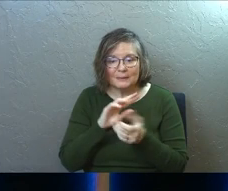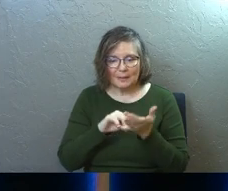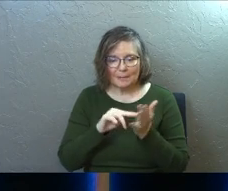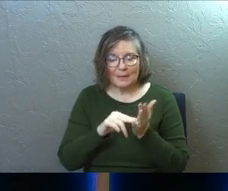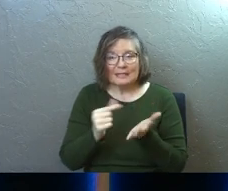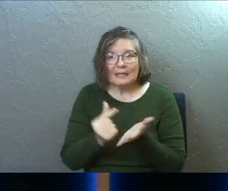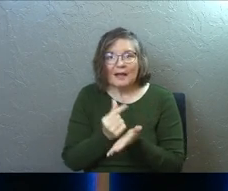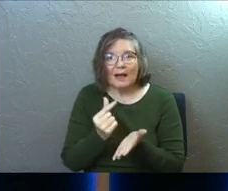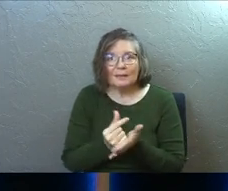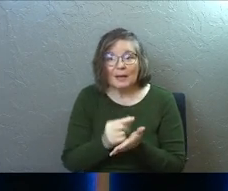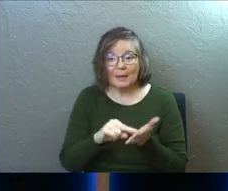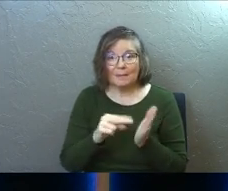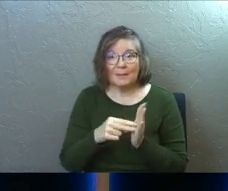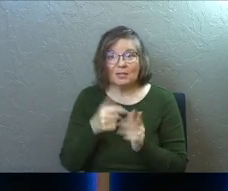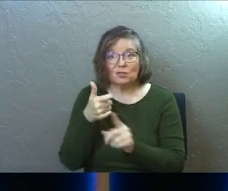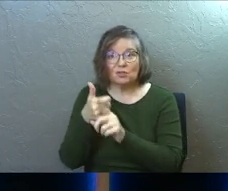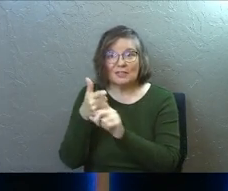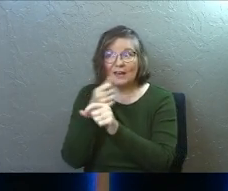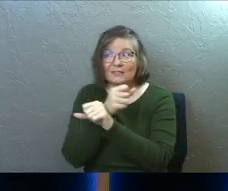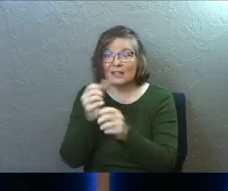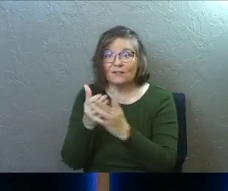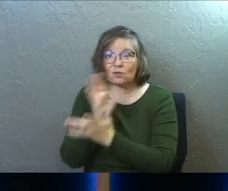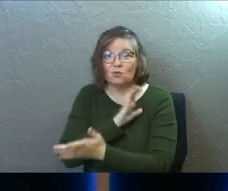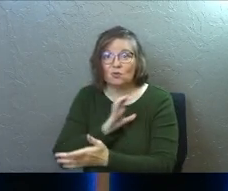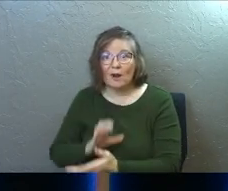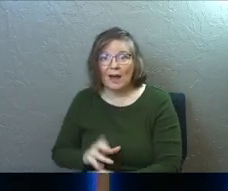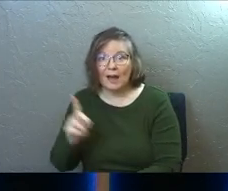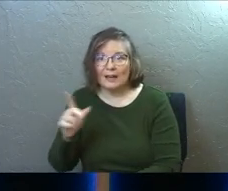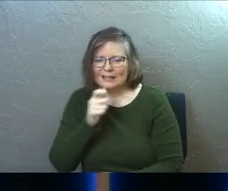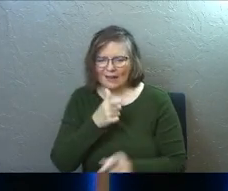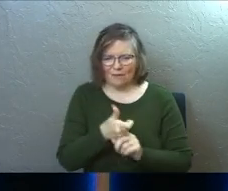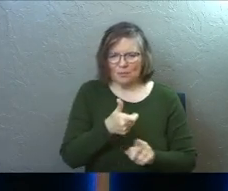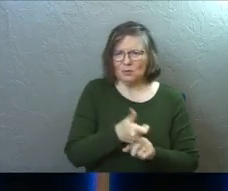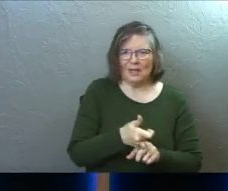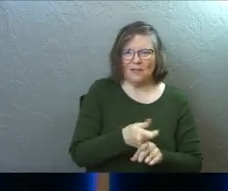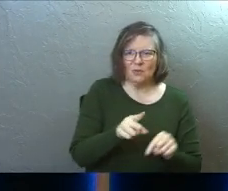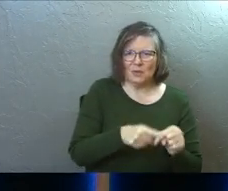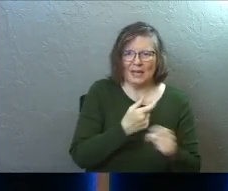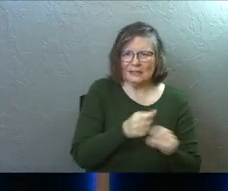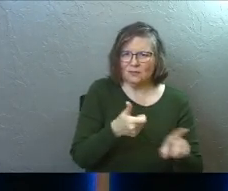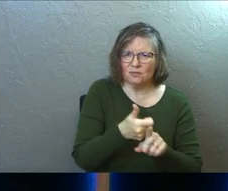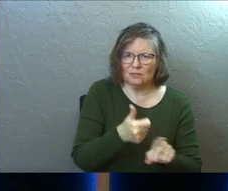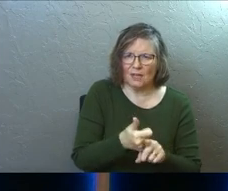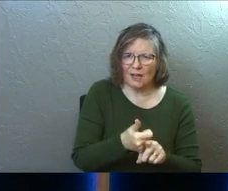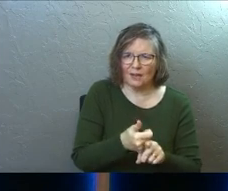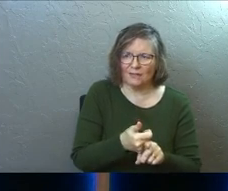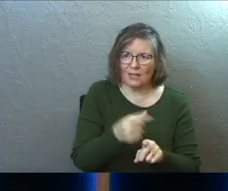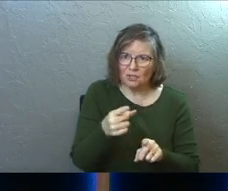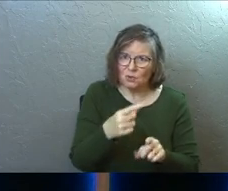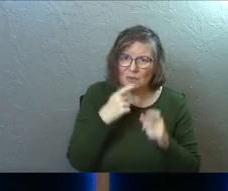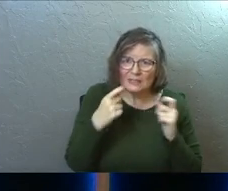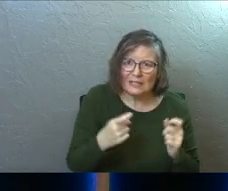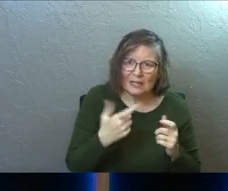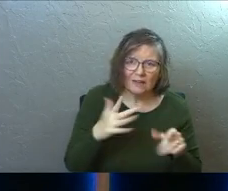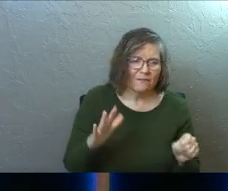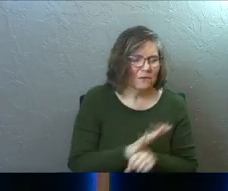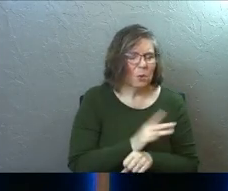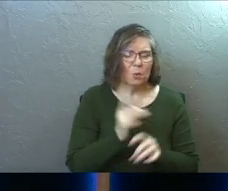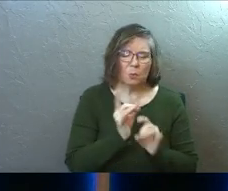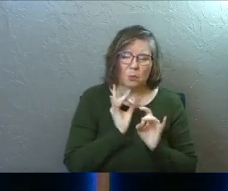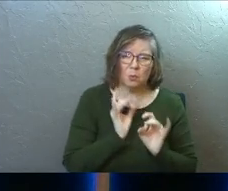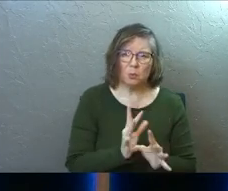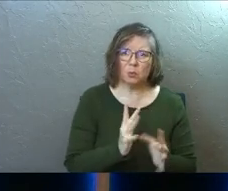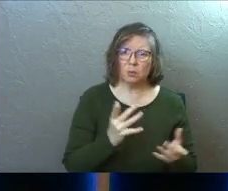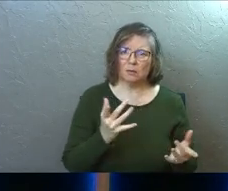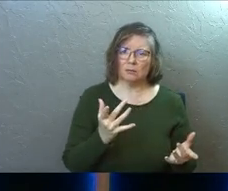in Christ. And this is not of yourselves. It is the gift of God. Do you know how broken you are? Oh my gosh, man. Like we're